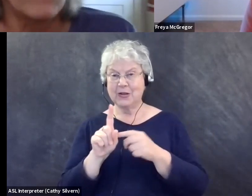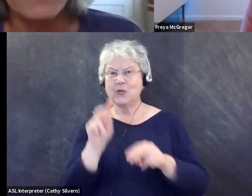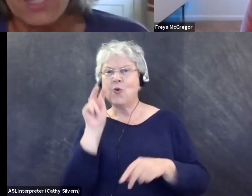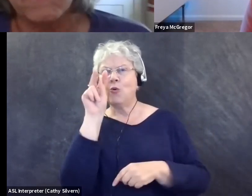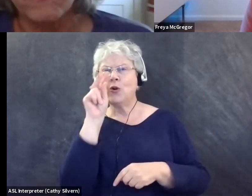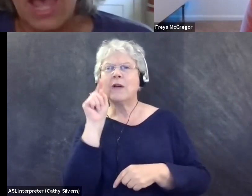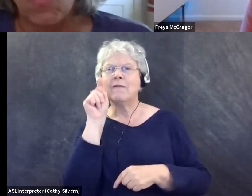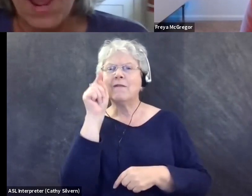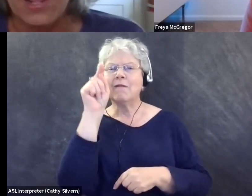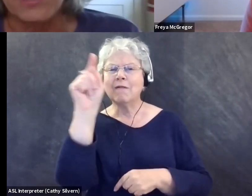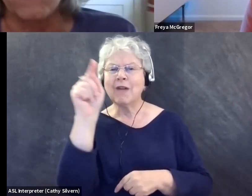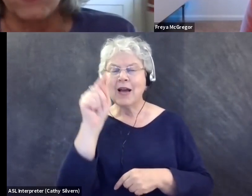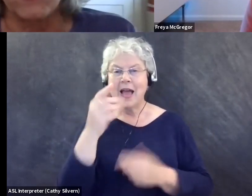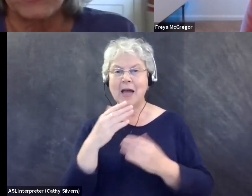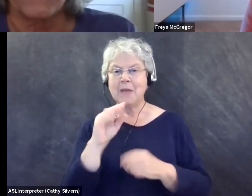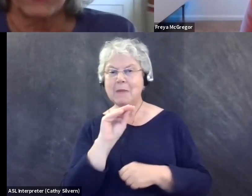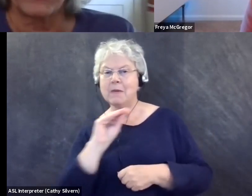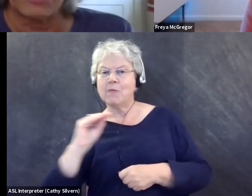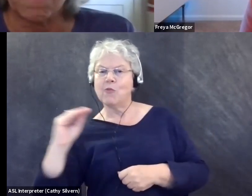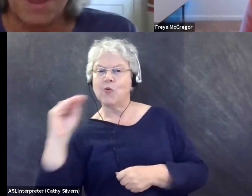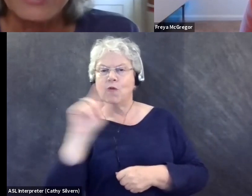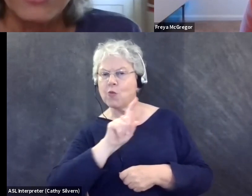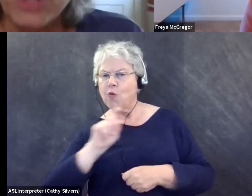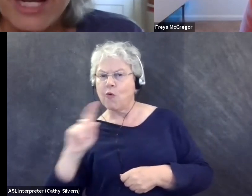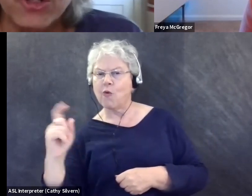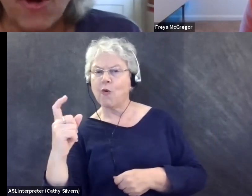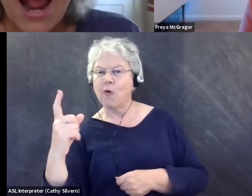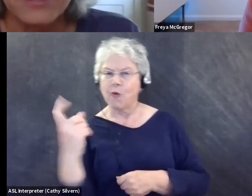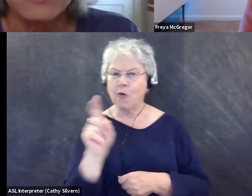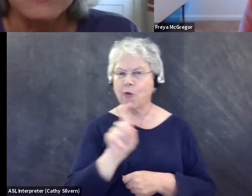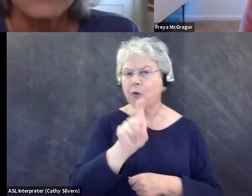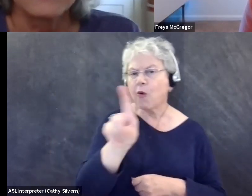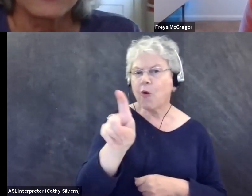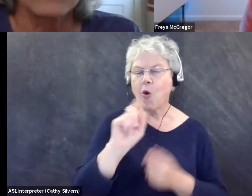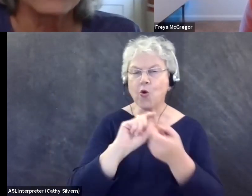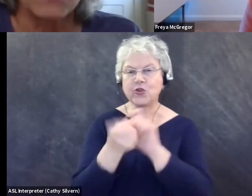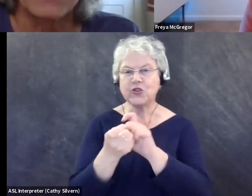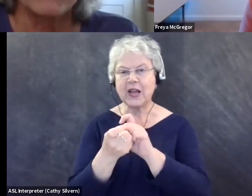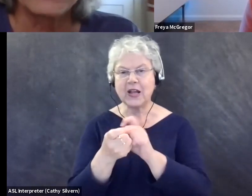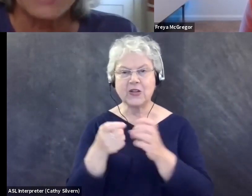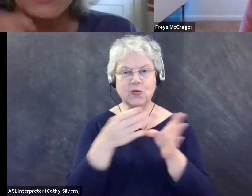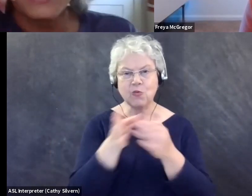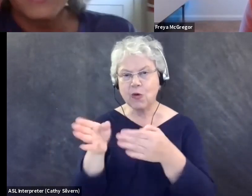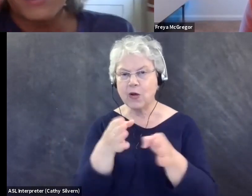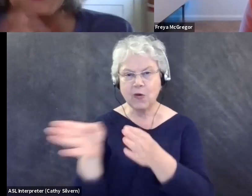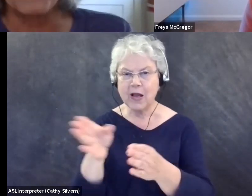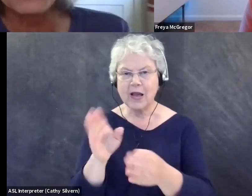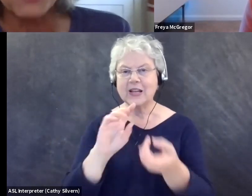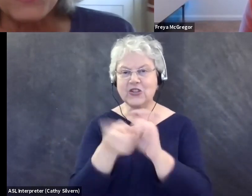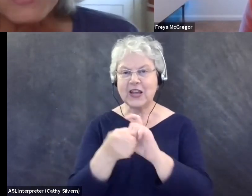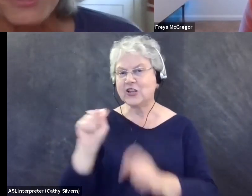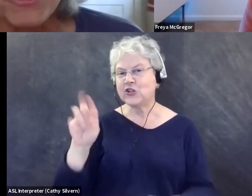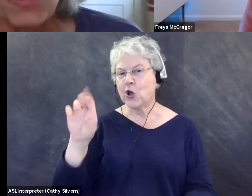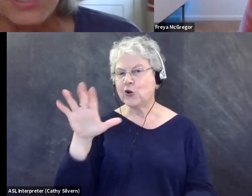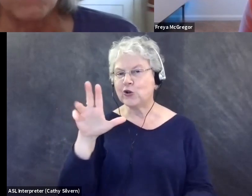moving out of that way. If you're, if you need, might need to change tracks is, is what my friends say. Um,